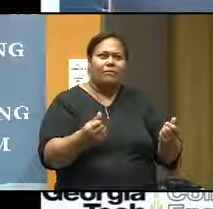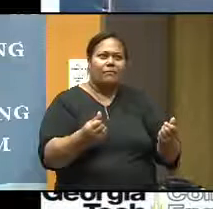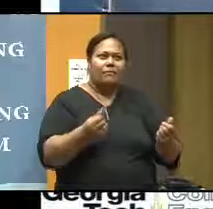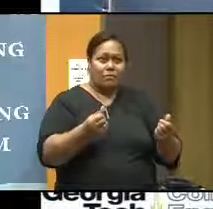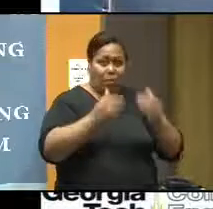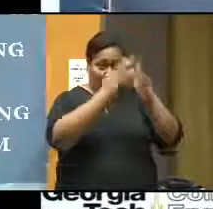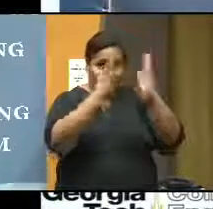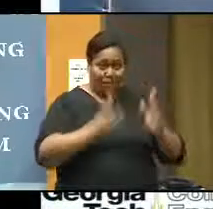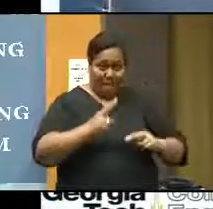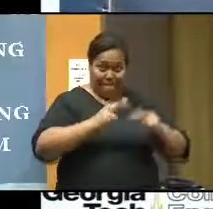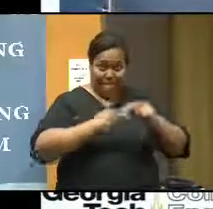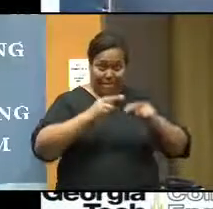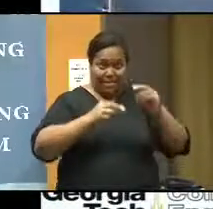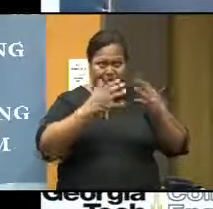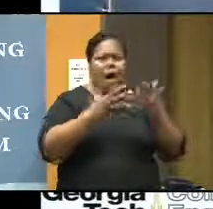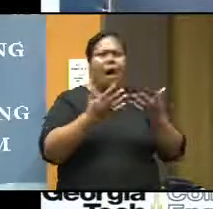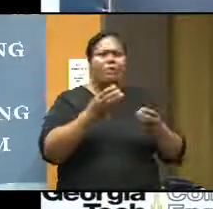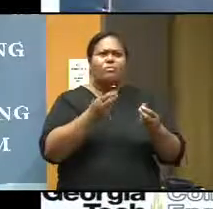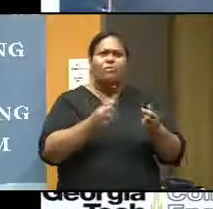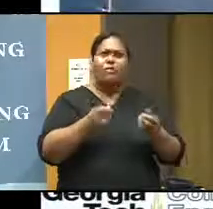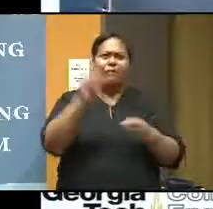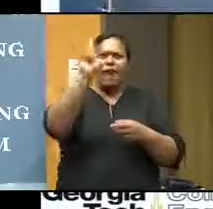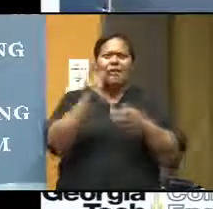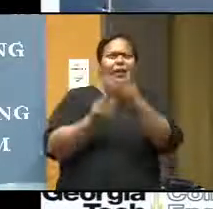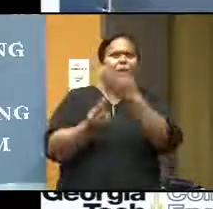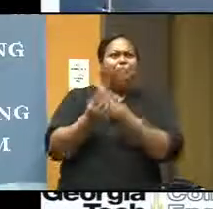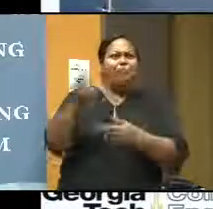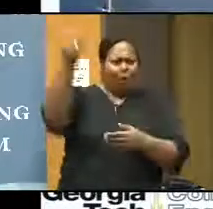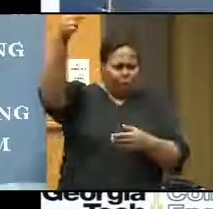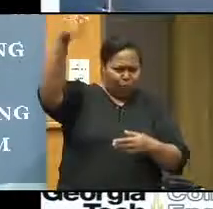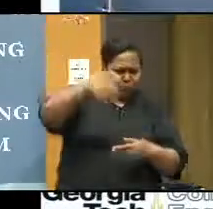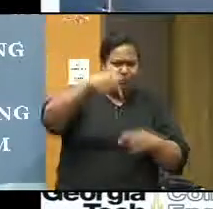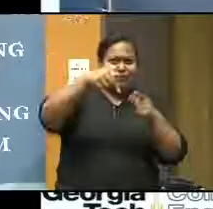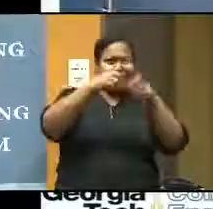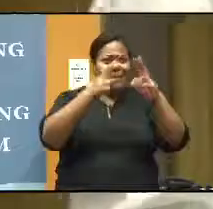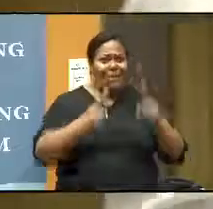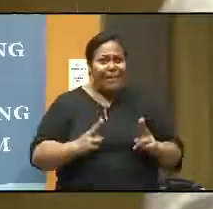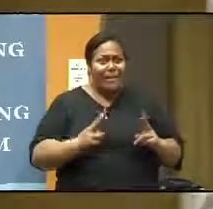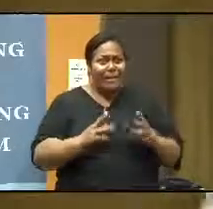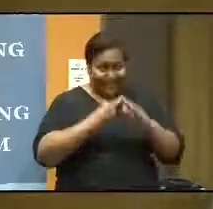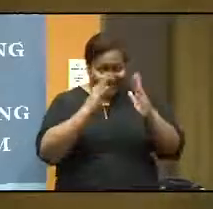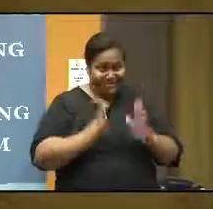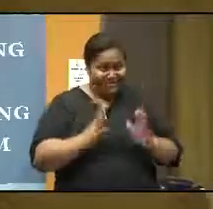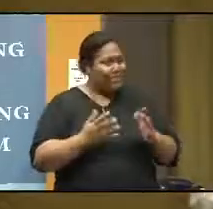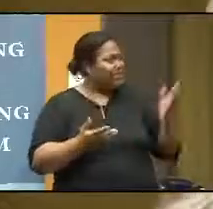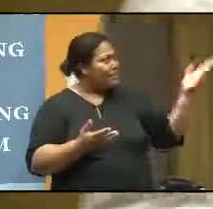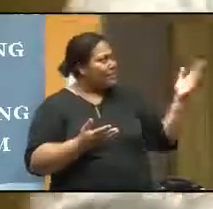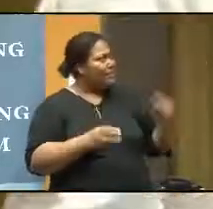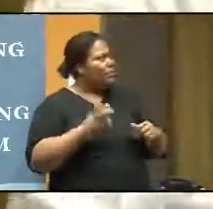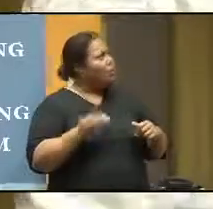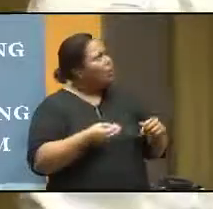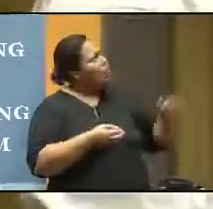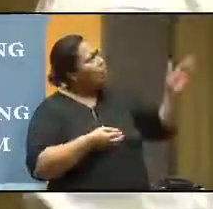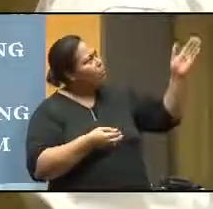then the students, earlier I used to teach them, well, we can put a lightning conductor, and then that's how the conductor works, and